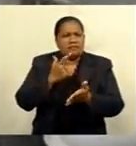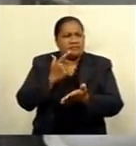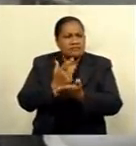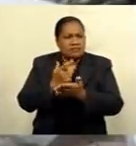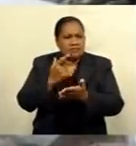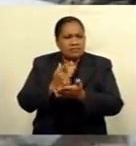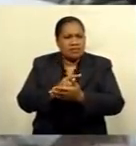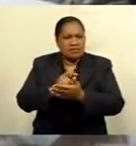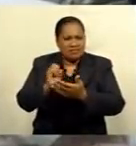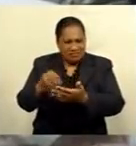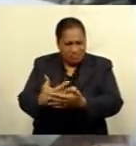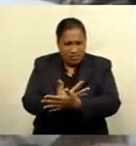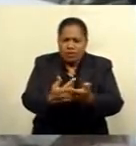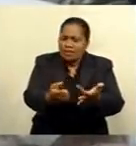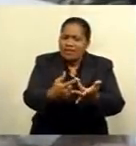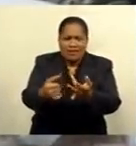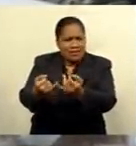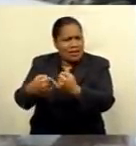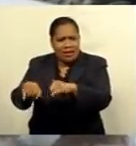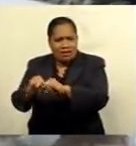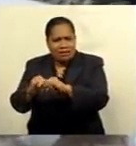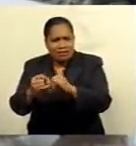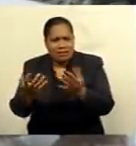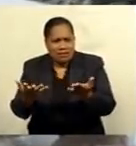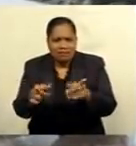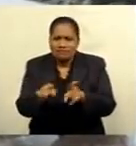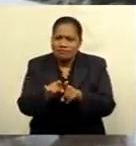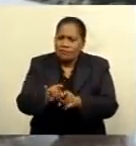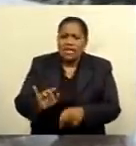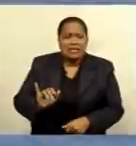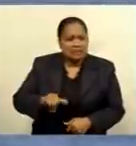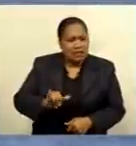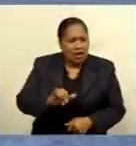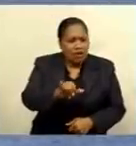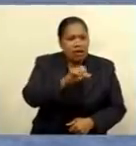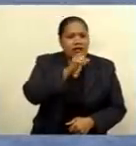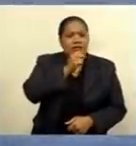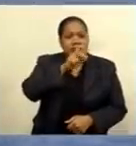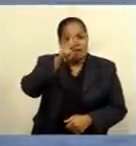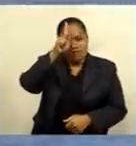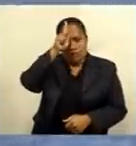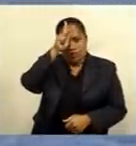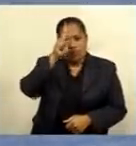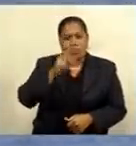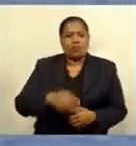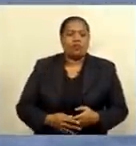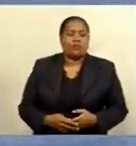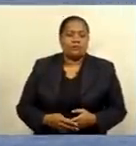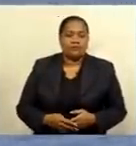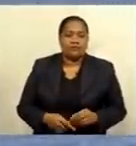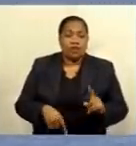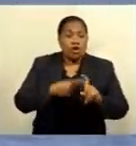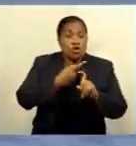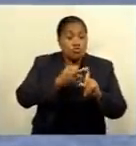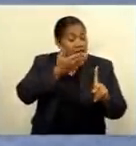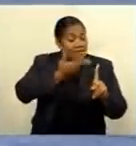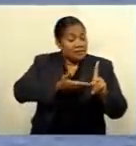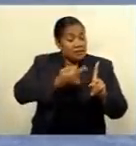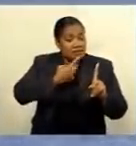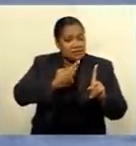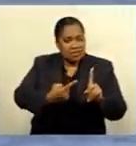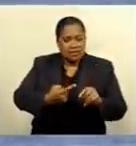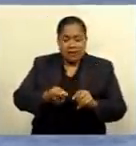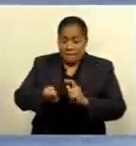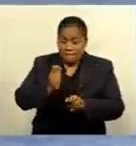on the other islands, especially in Esaua and Kandavo. Koroyla Wissau says this fisherman, although